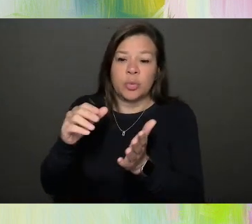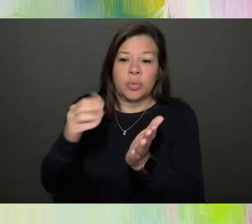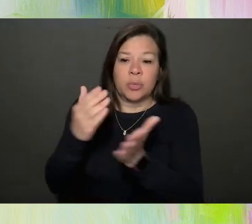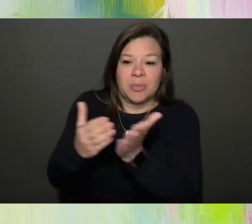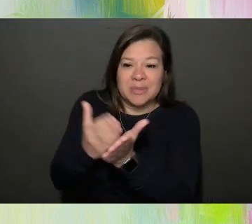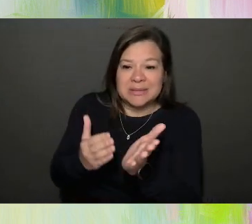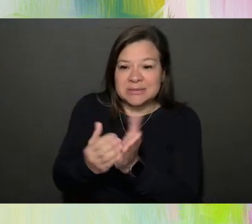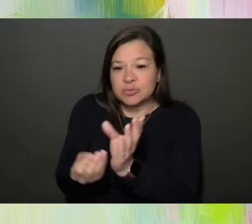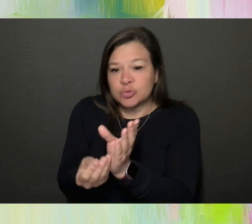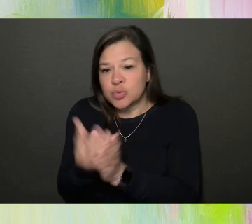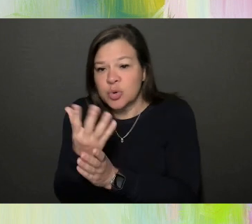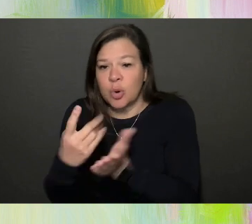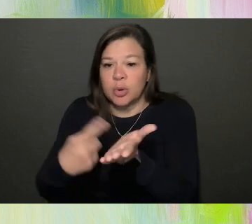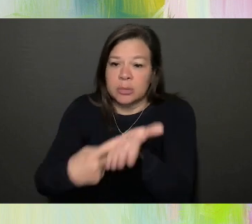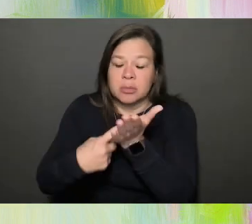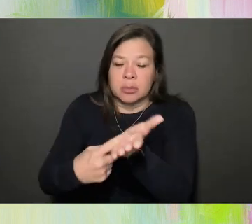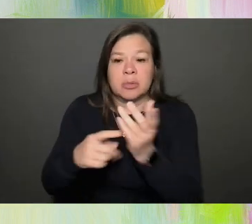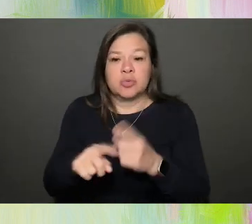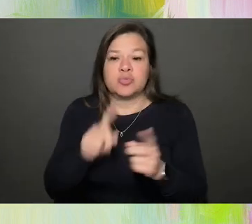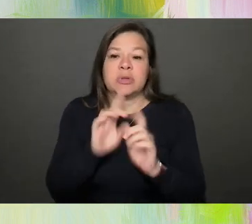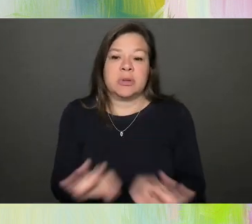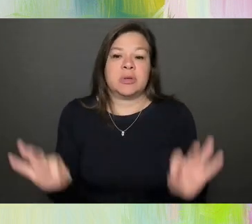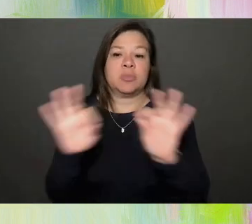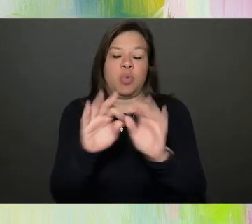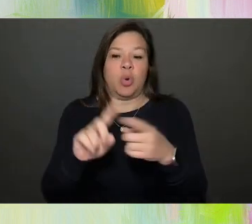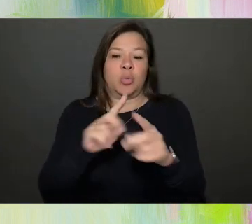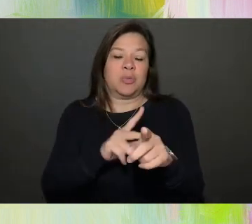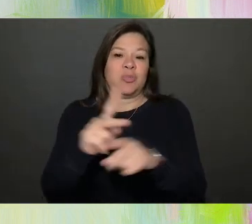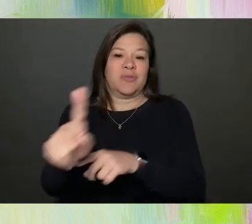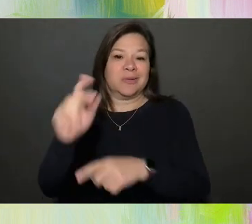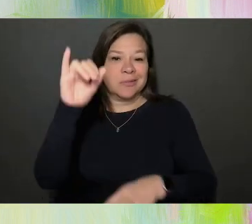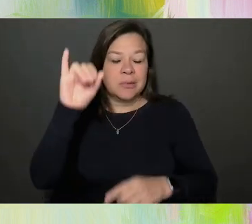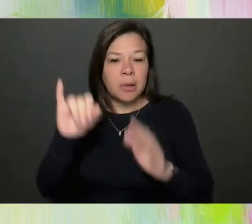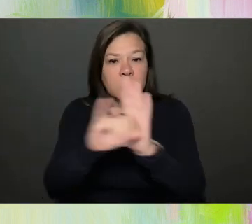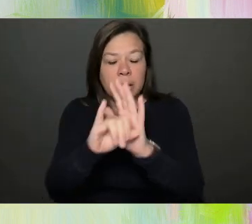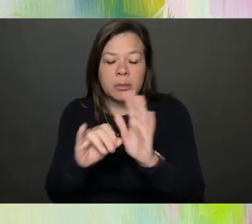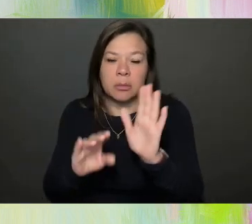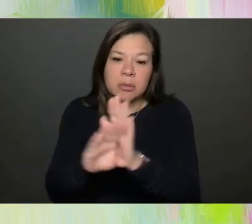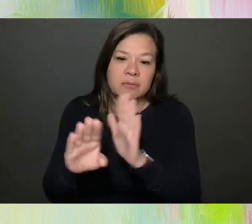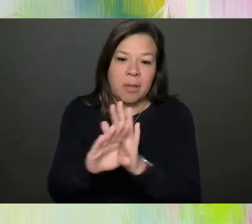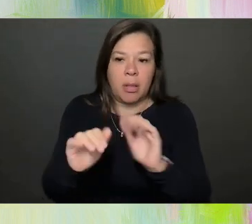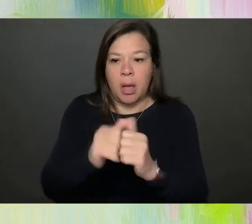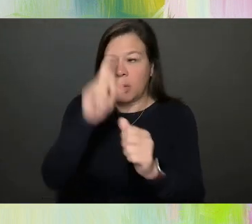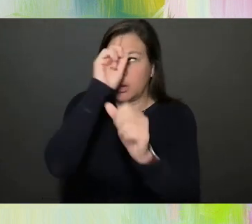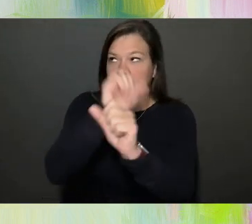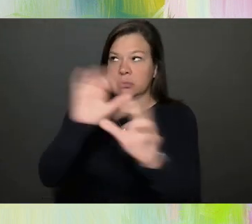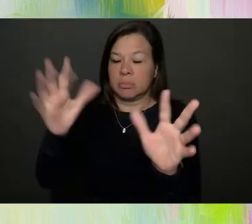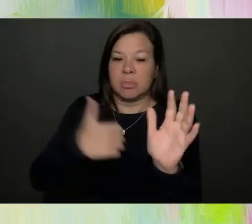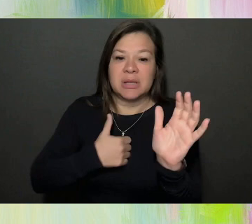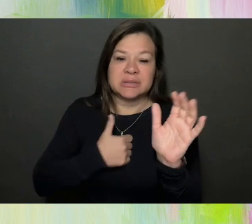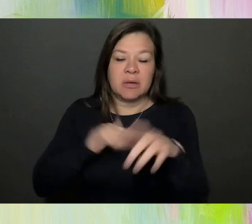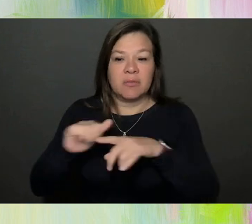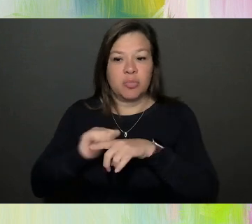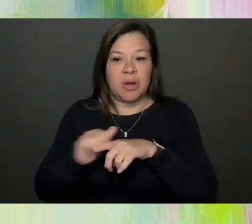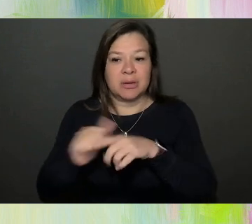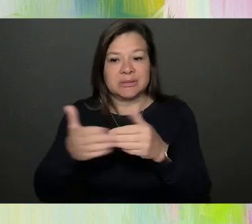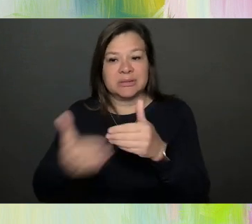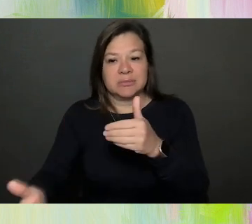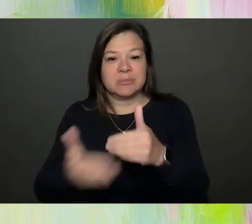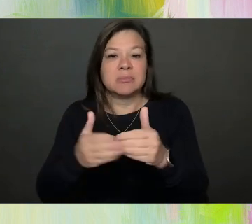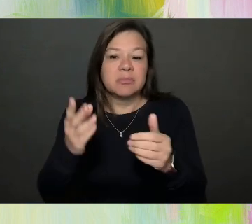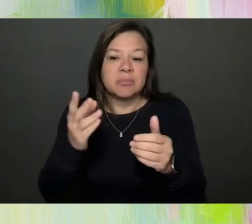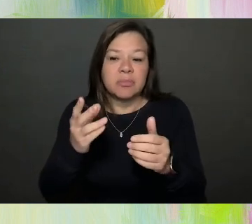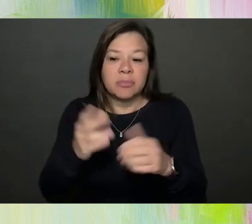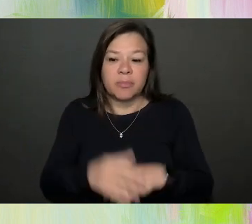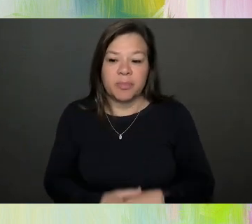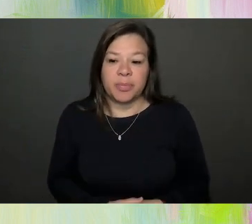talk about it was really important in, in professional identity development and kind of how I see myself practicing with patients in the future. And all of a sudden that's